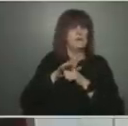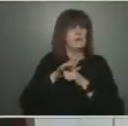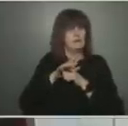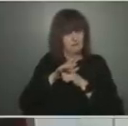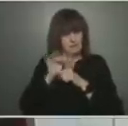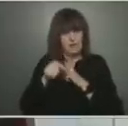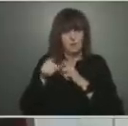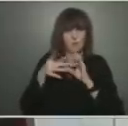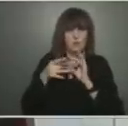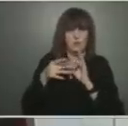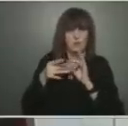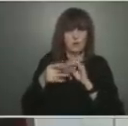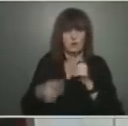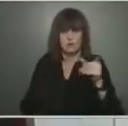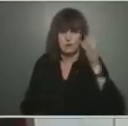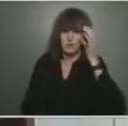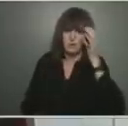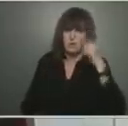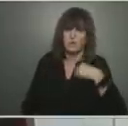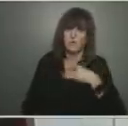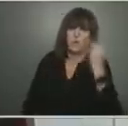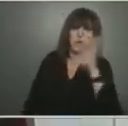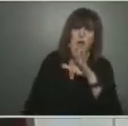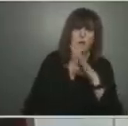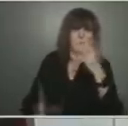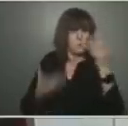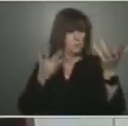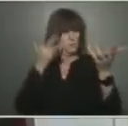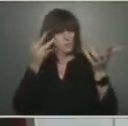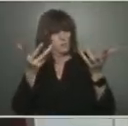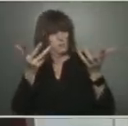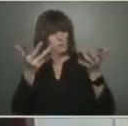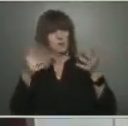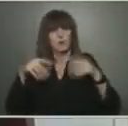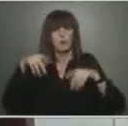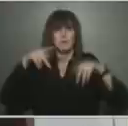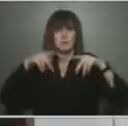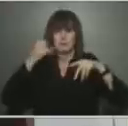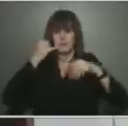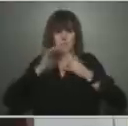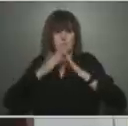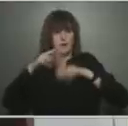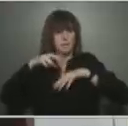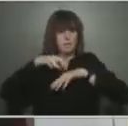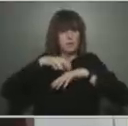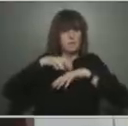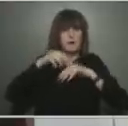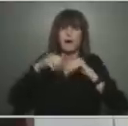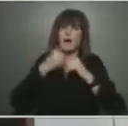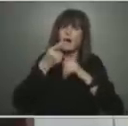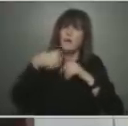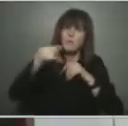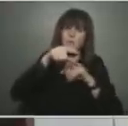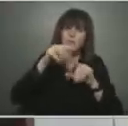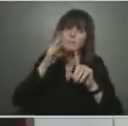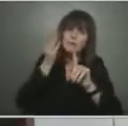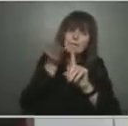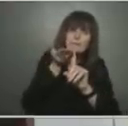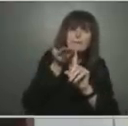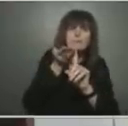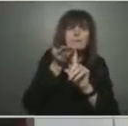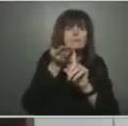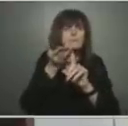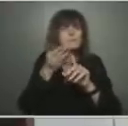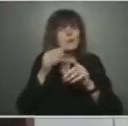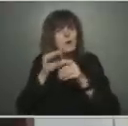this is not something that we're going to get to zero before we start moving back to normal life? What do you say to people